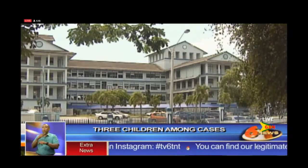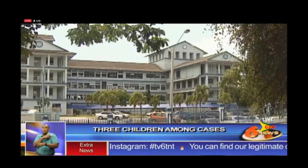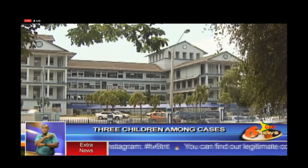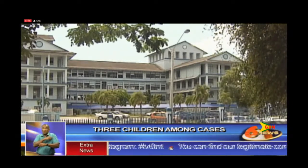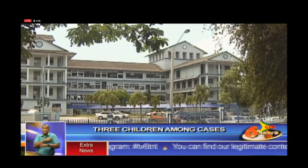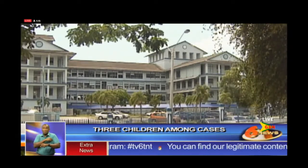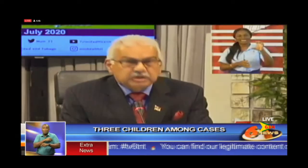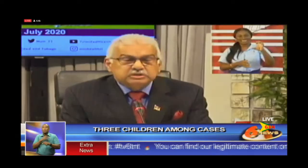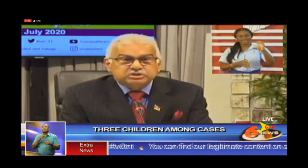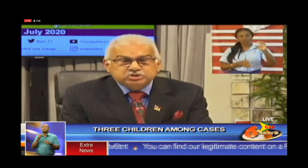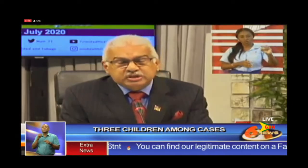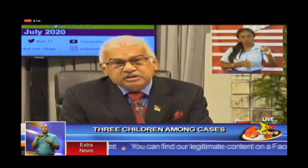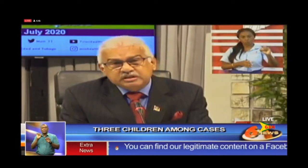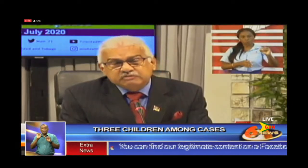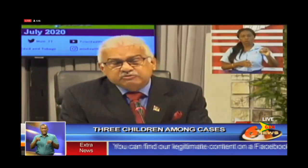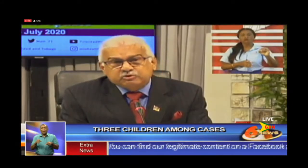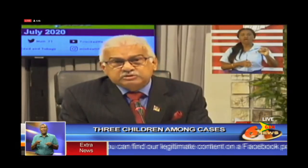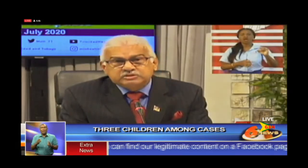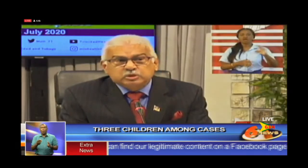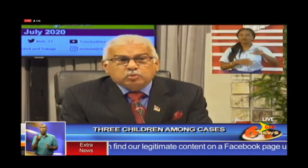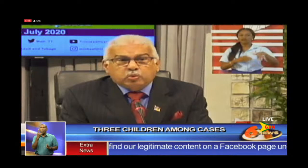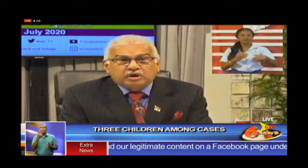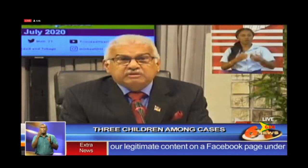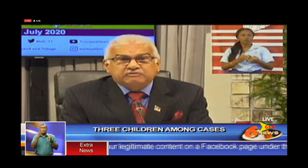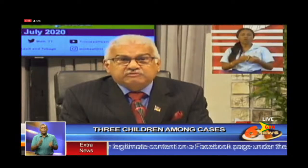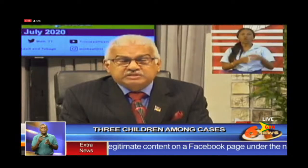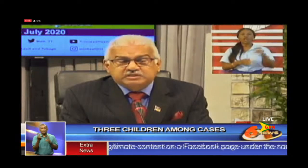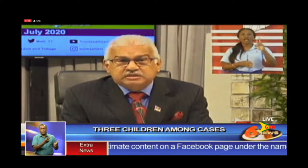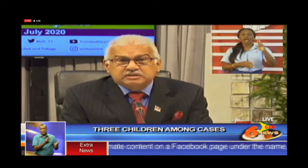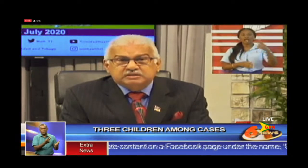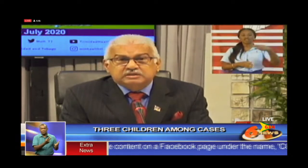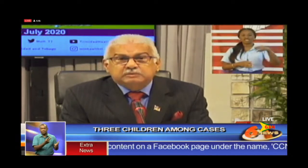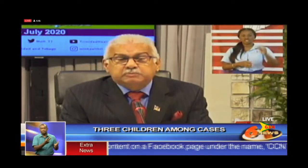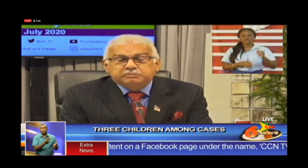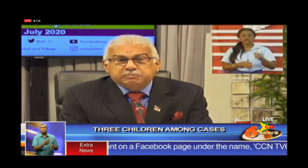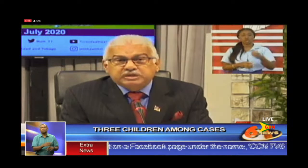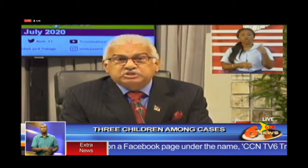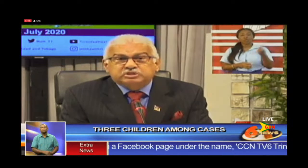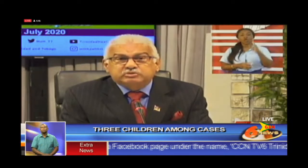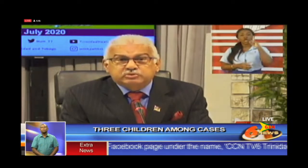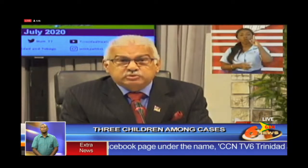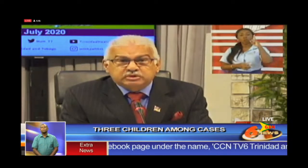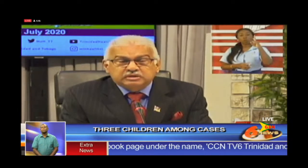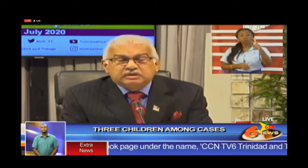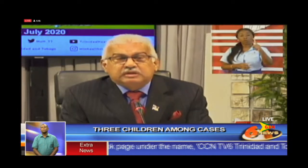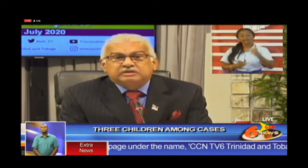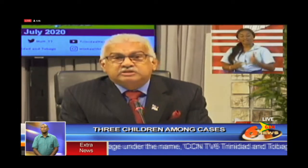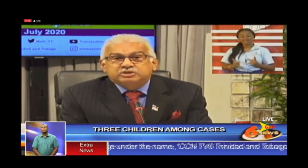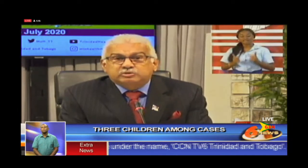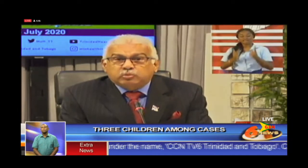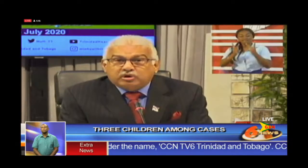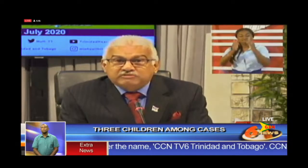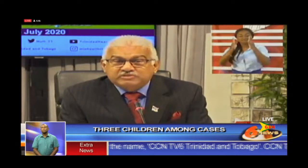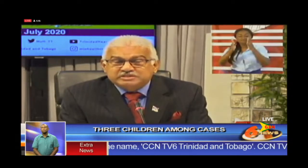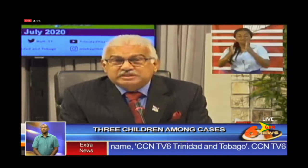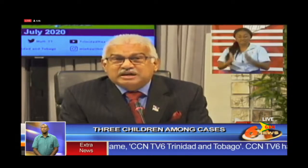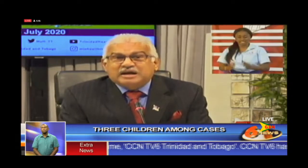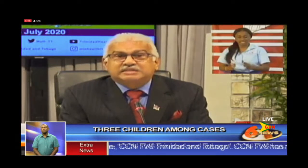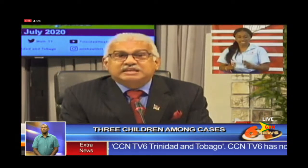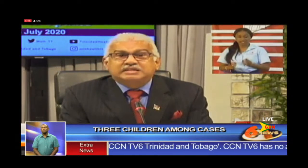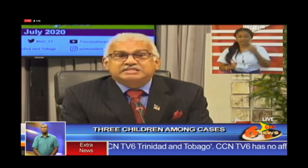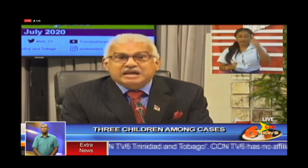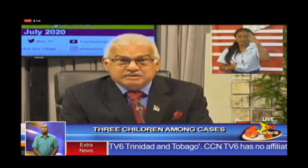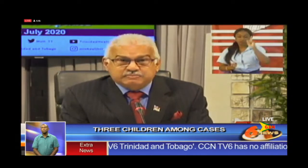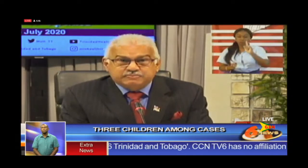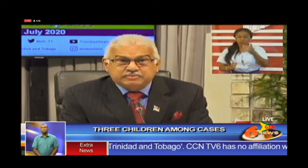visitor a day. To strictly enforce the one visitor for patient rule. It is not one visitor